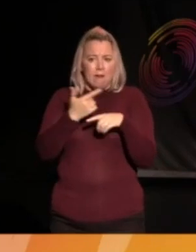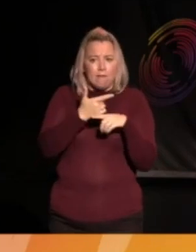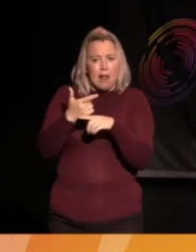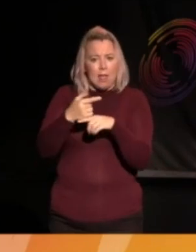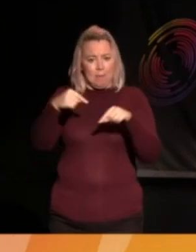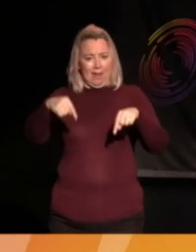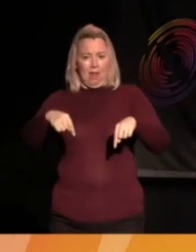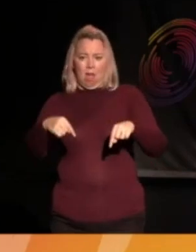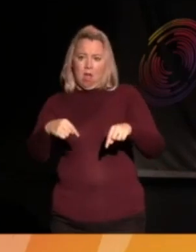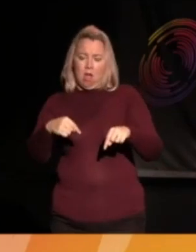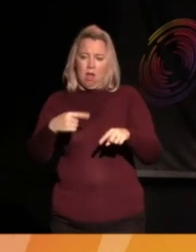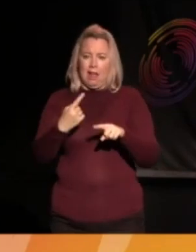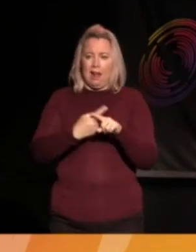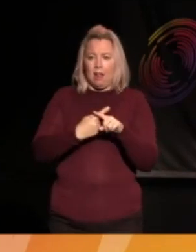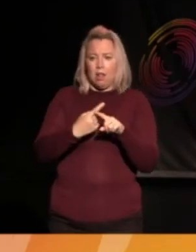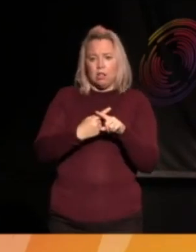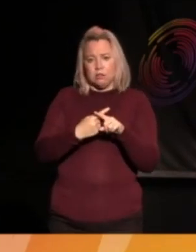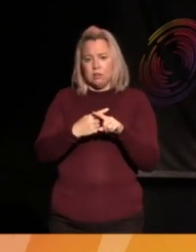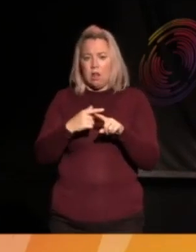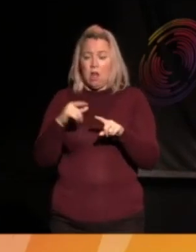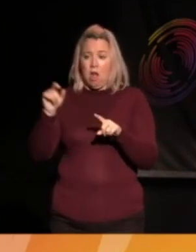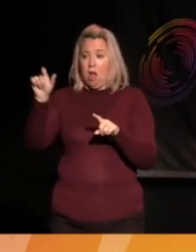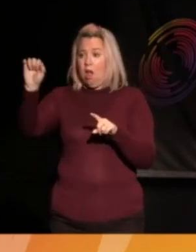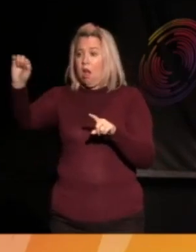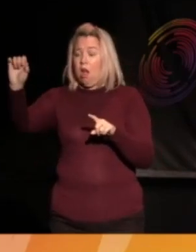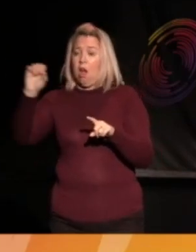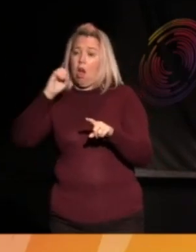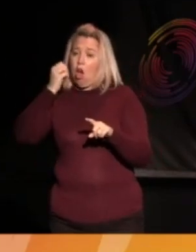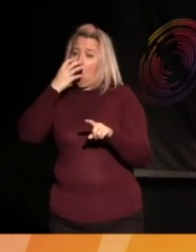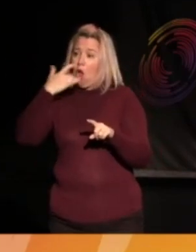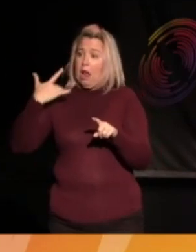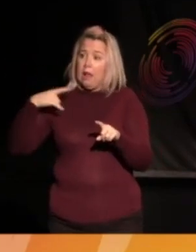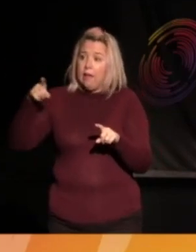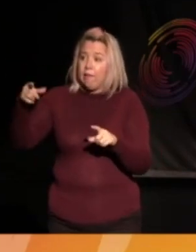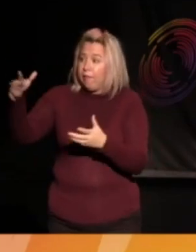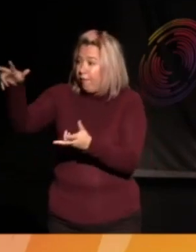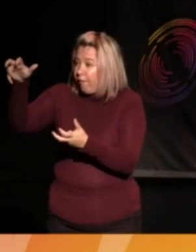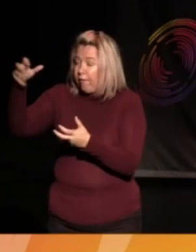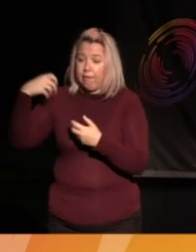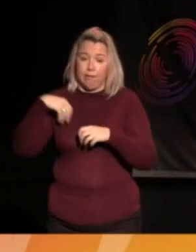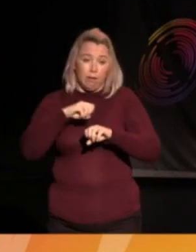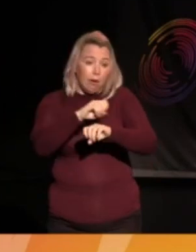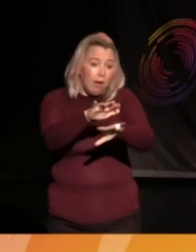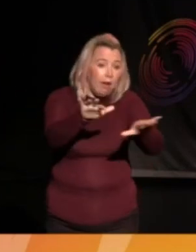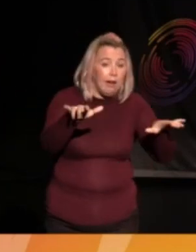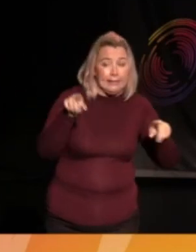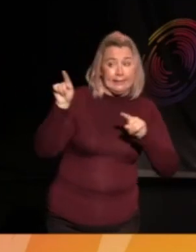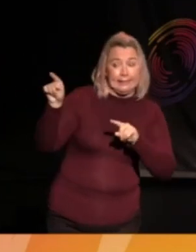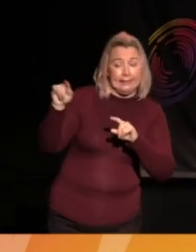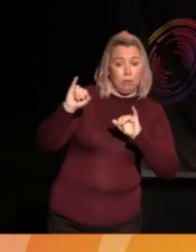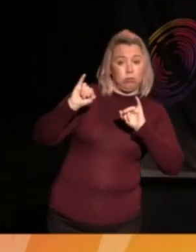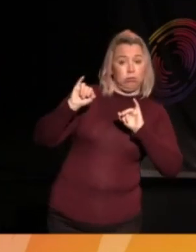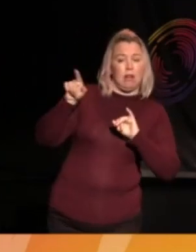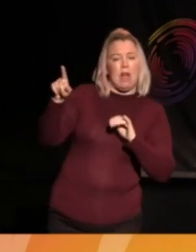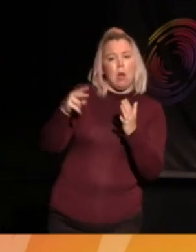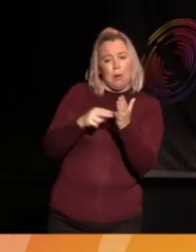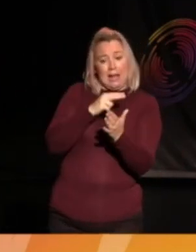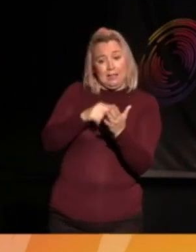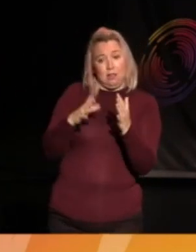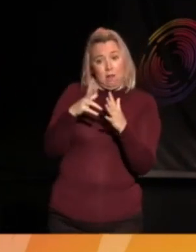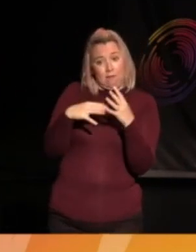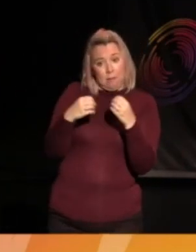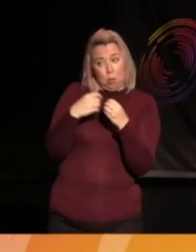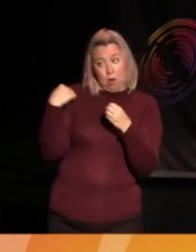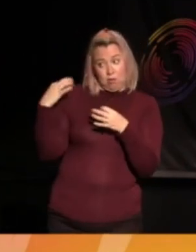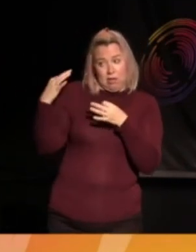country to allow the voices of others in Hong Kong to be heard. And we, you we cancelled this festival when we were going to do it in February, and we cancelled